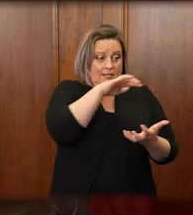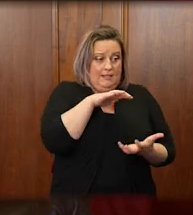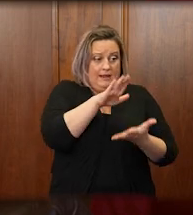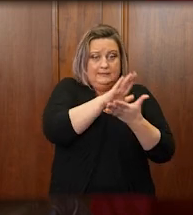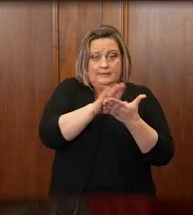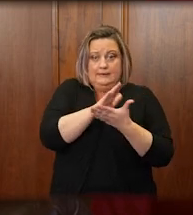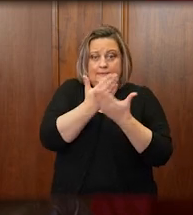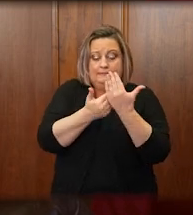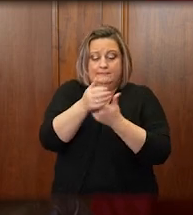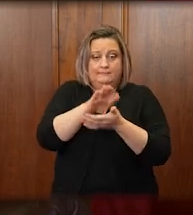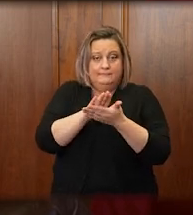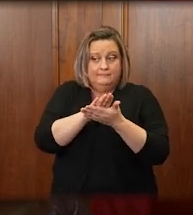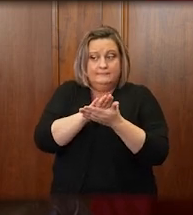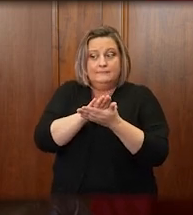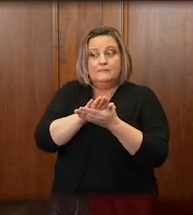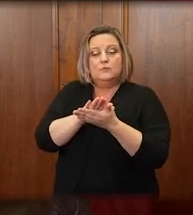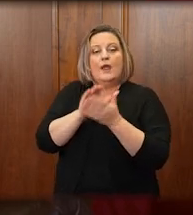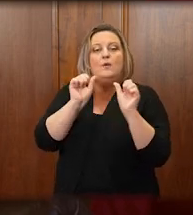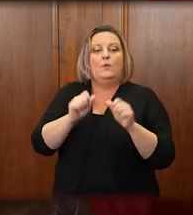around the state.